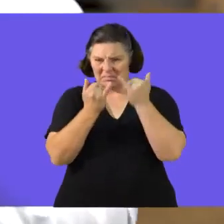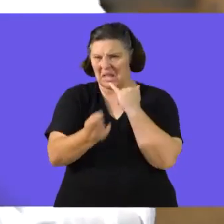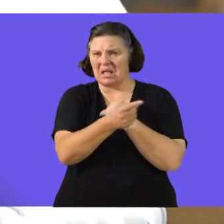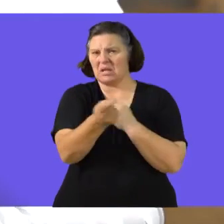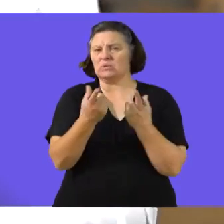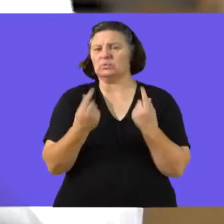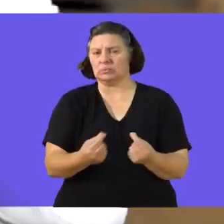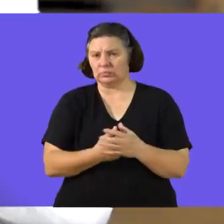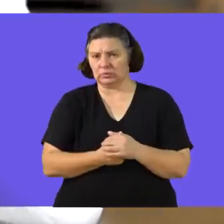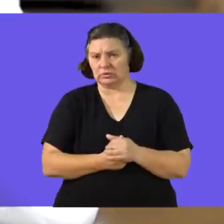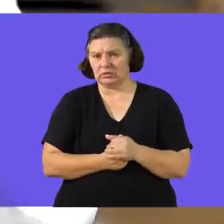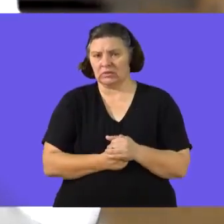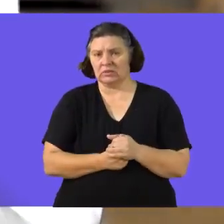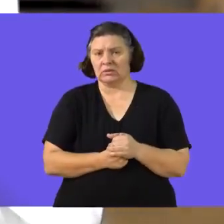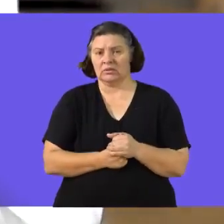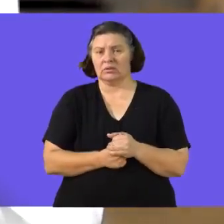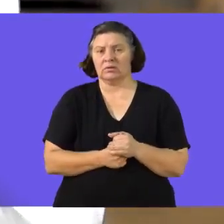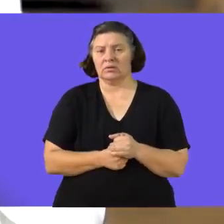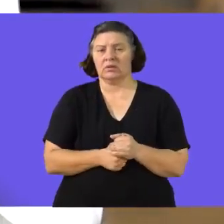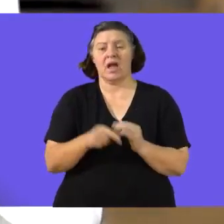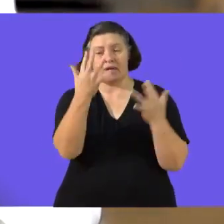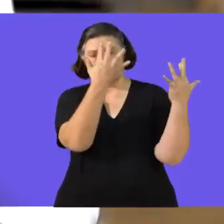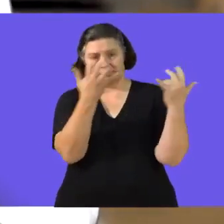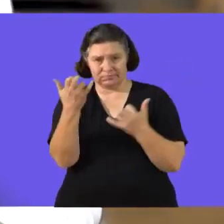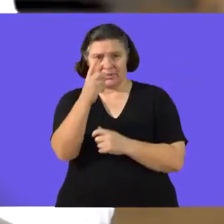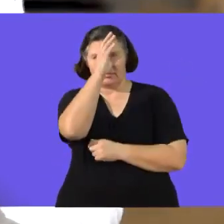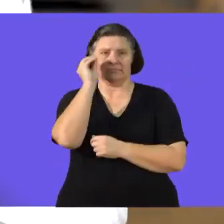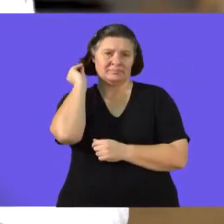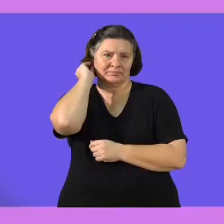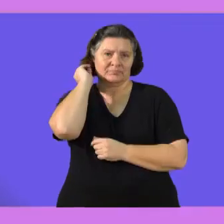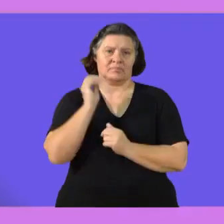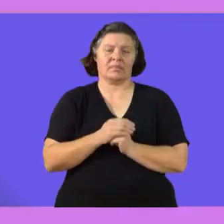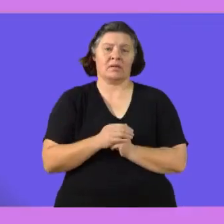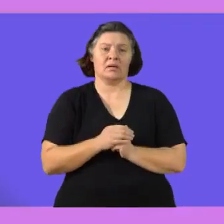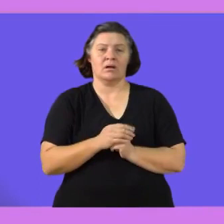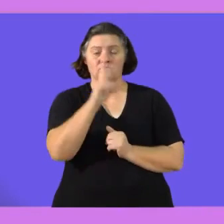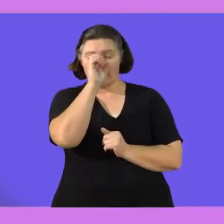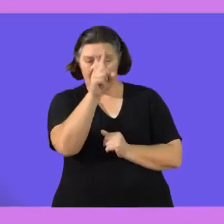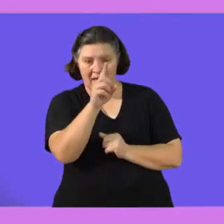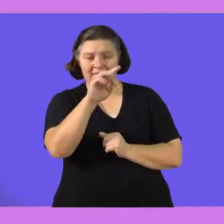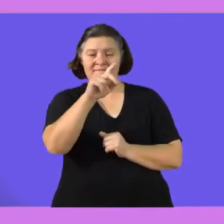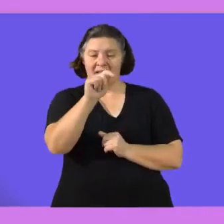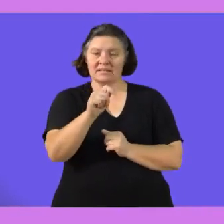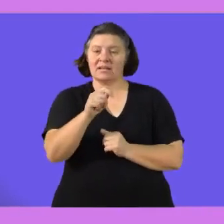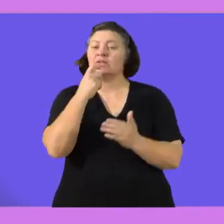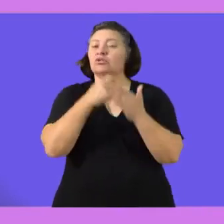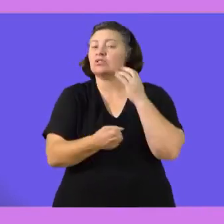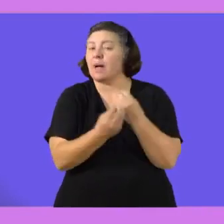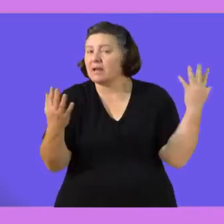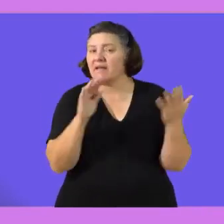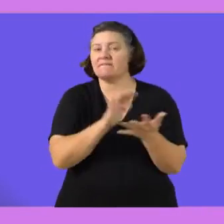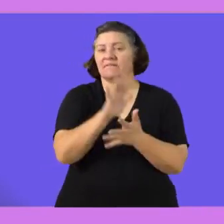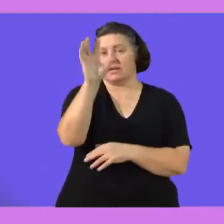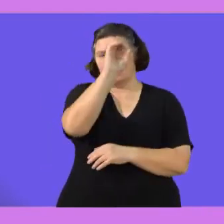common errands or stuff that you keep in mind when you do calculations right so i said here remember that is